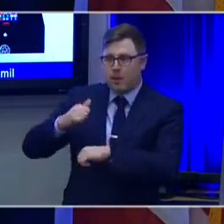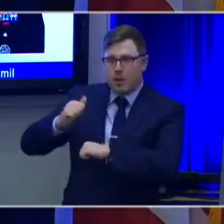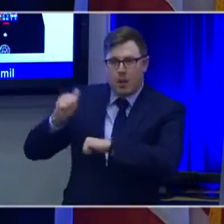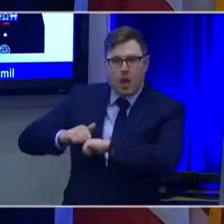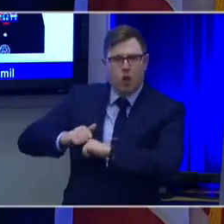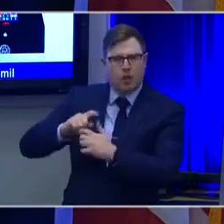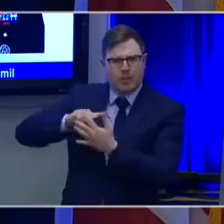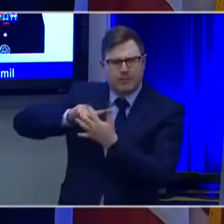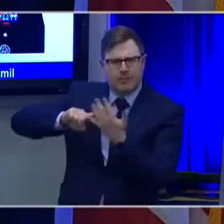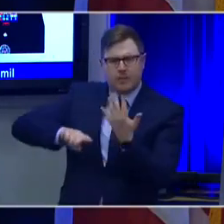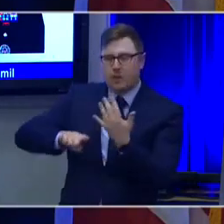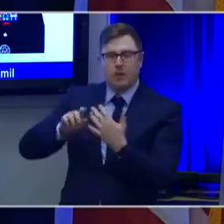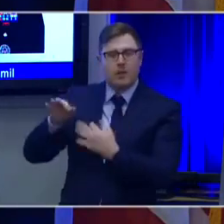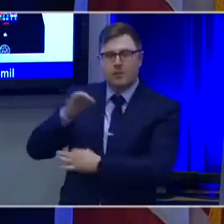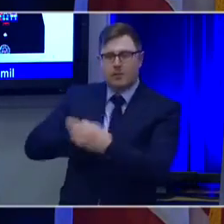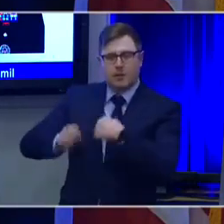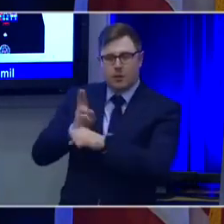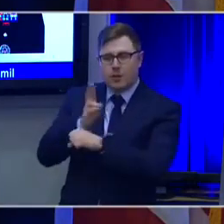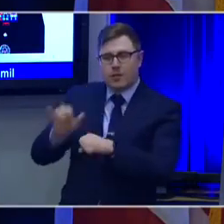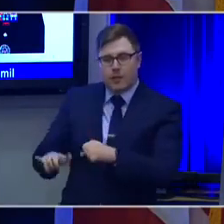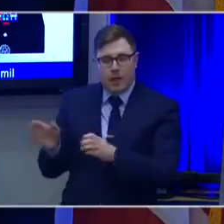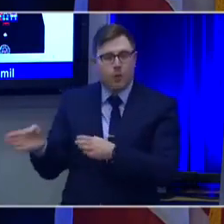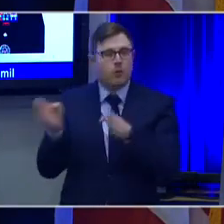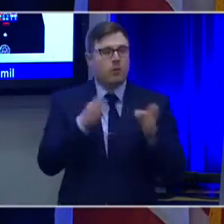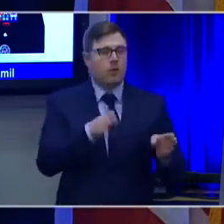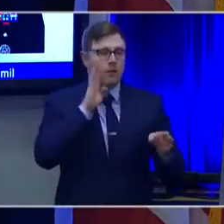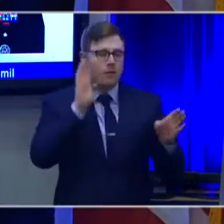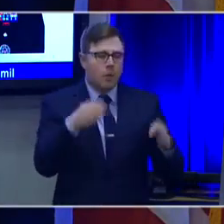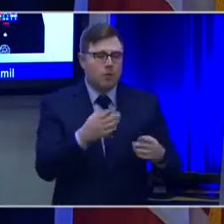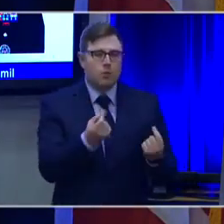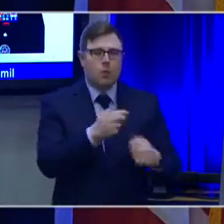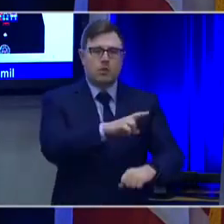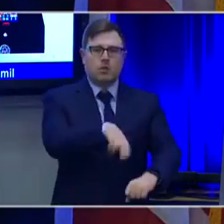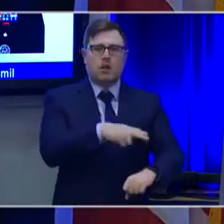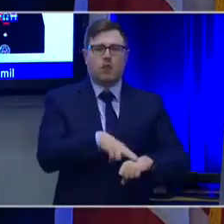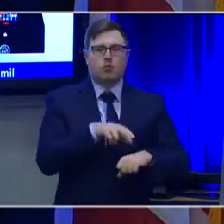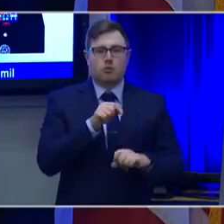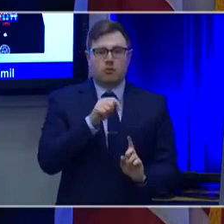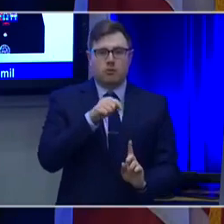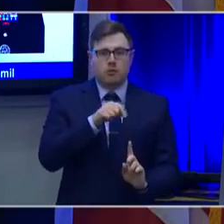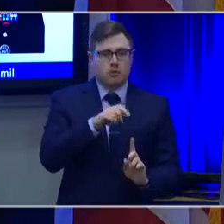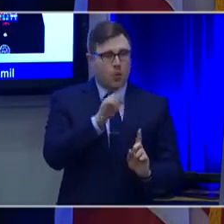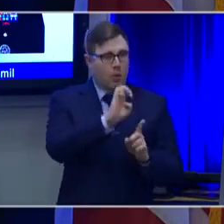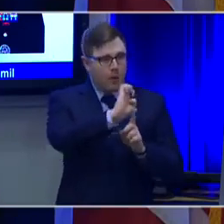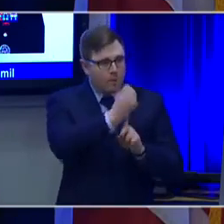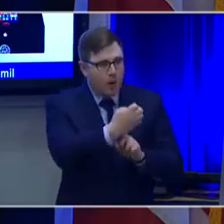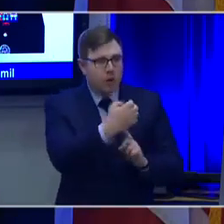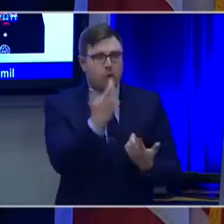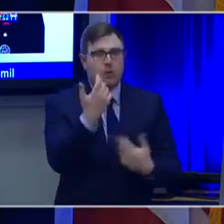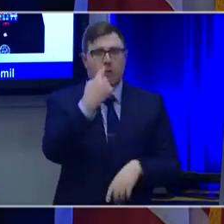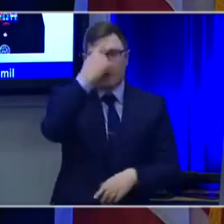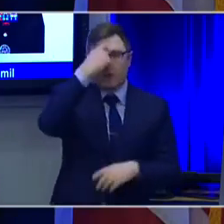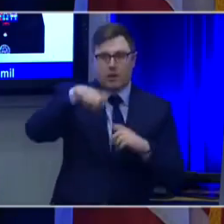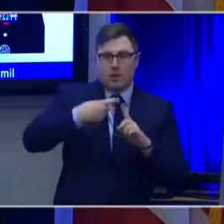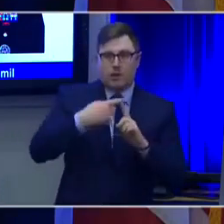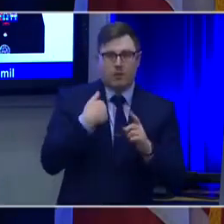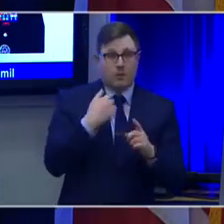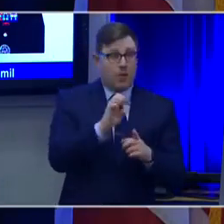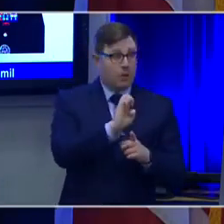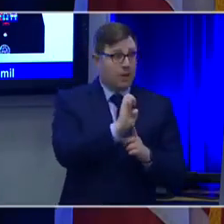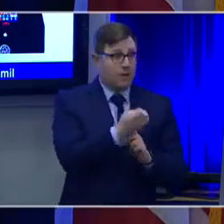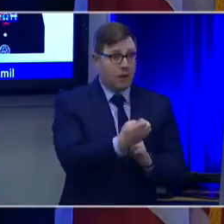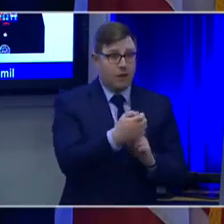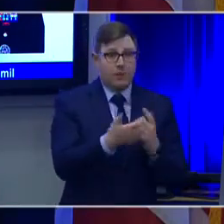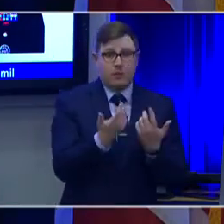to ensure that we have better security with environmental, economic, and social benefits.